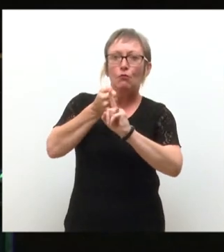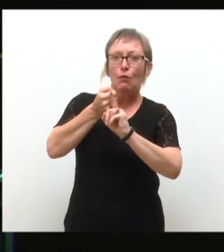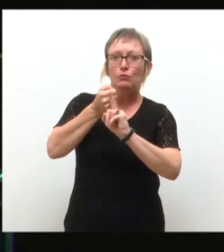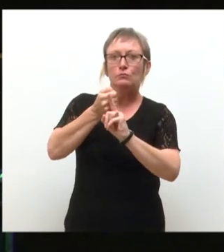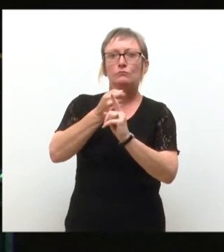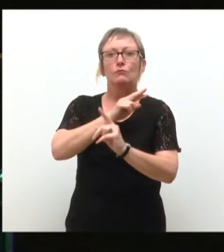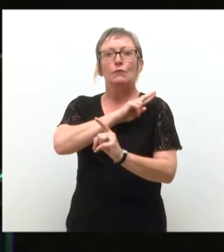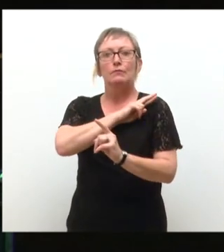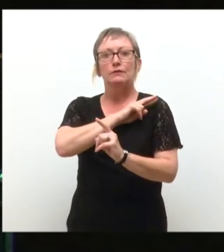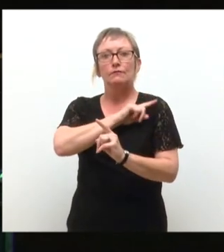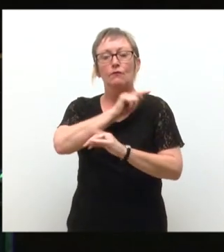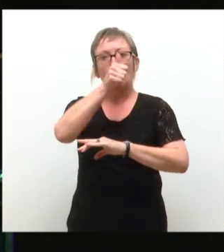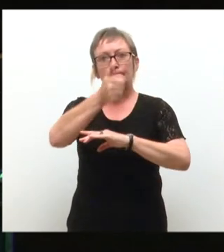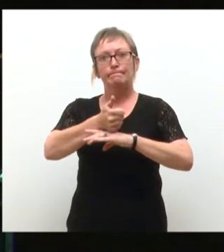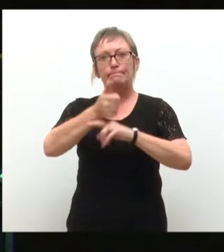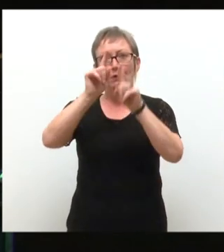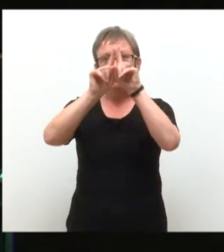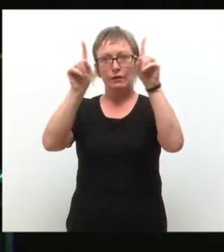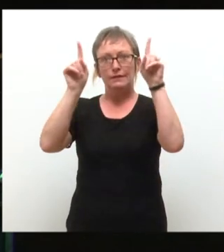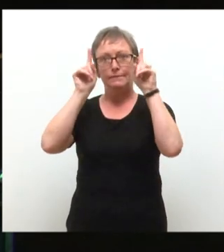which the University exists.